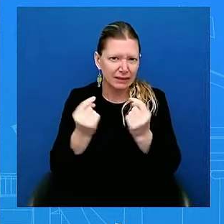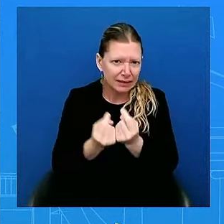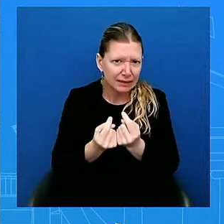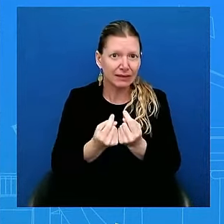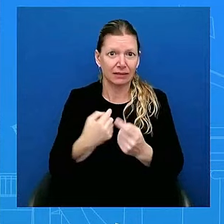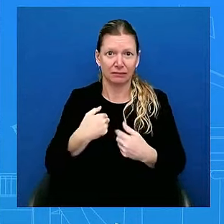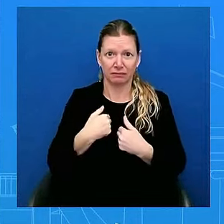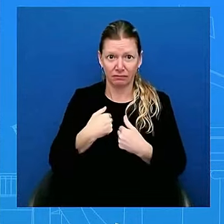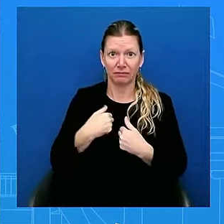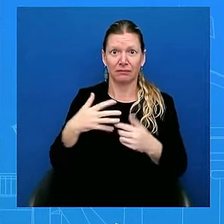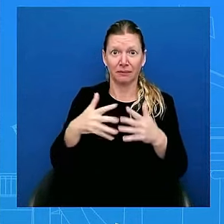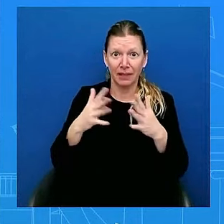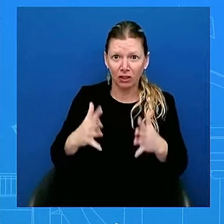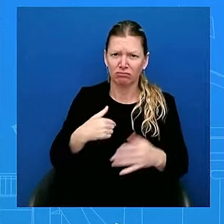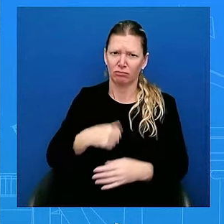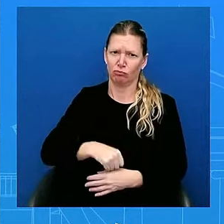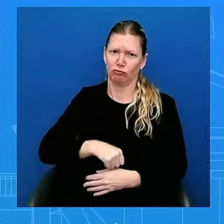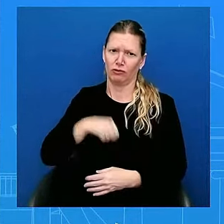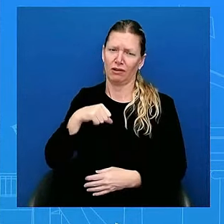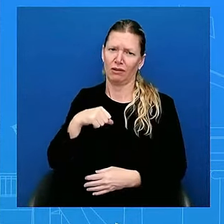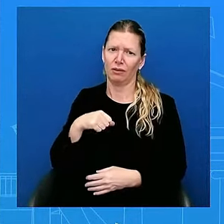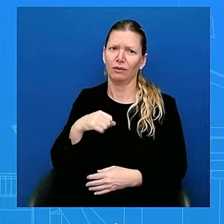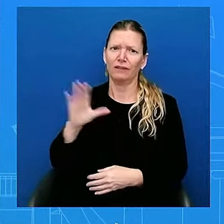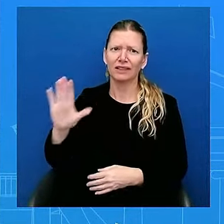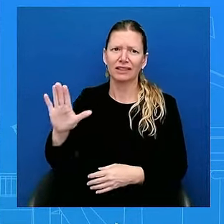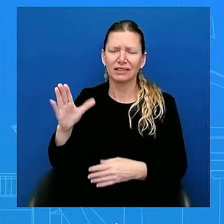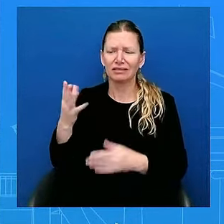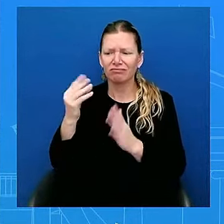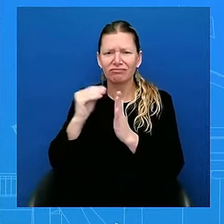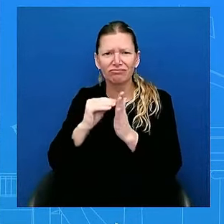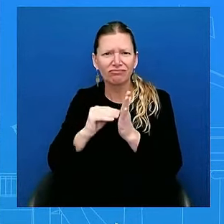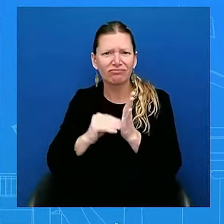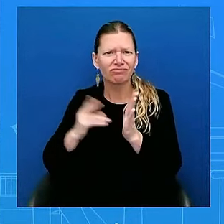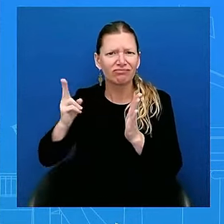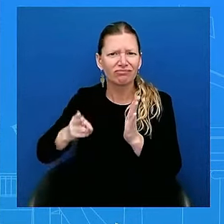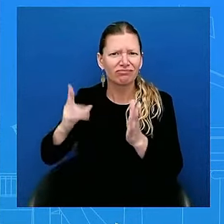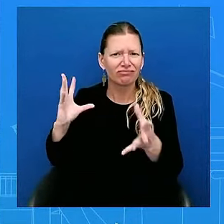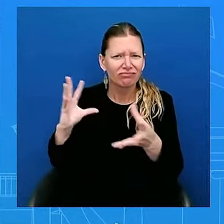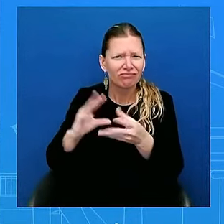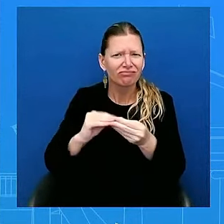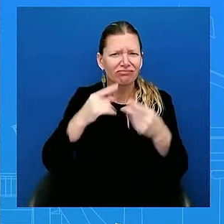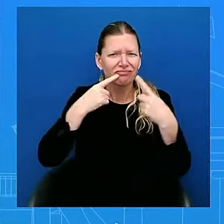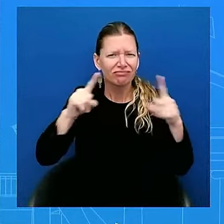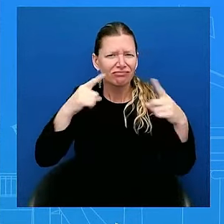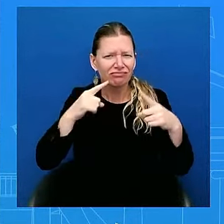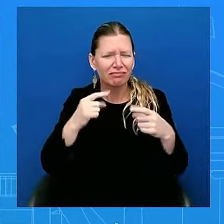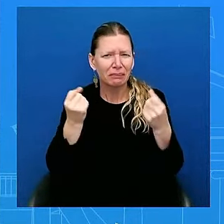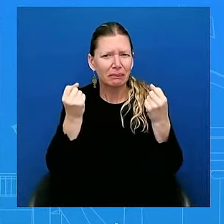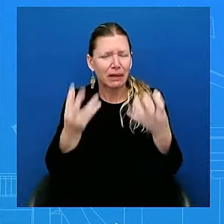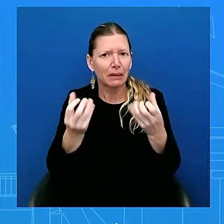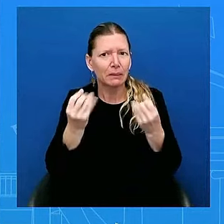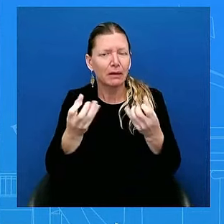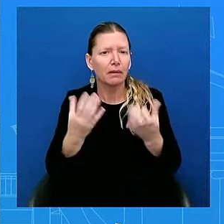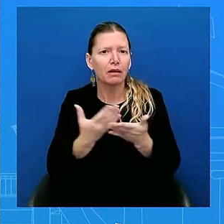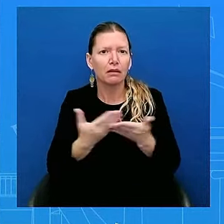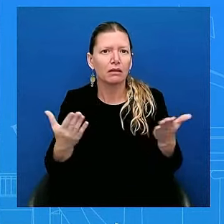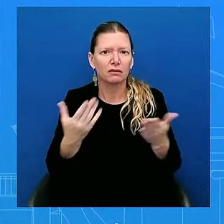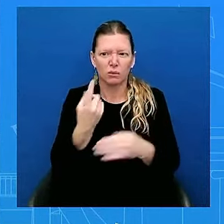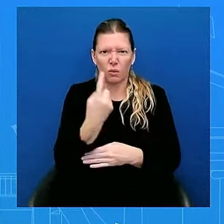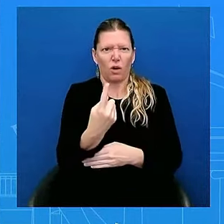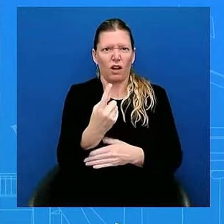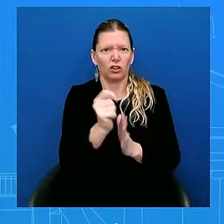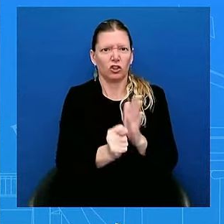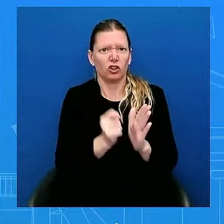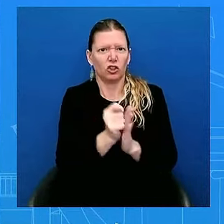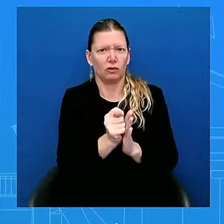more in nearly one term than most Presidents have in two terms. The President remains focused on fighting